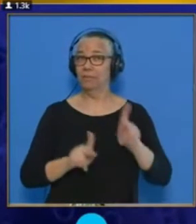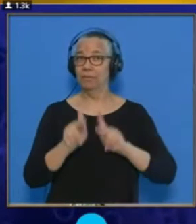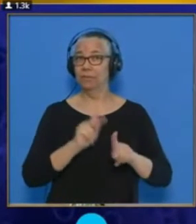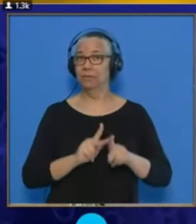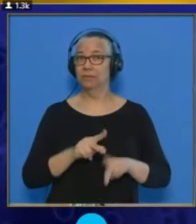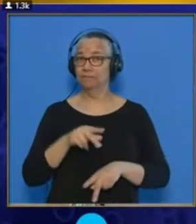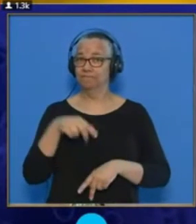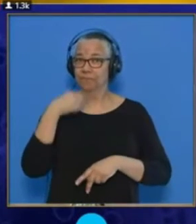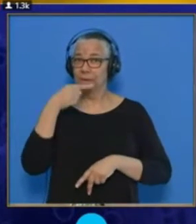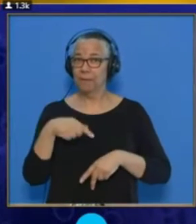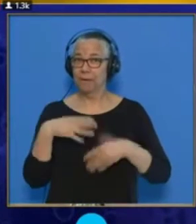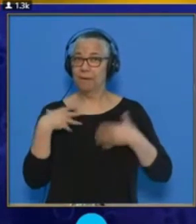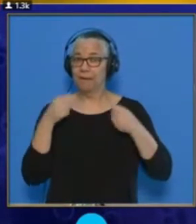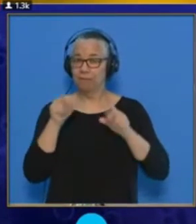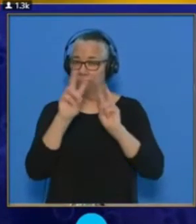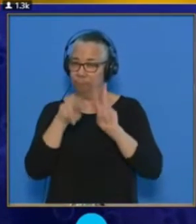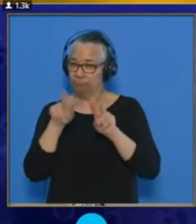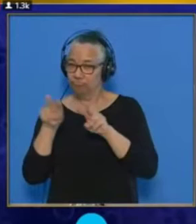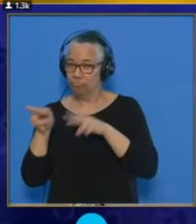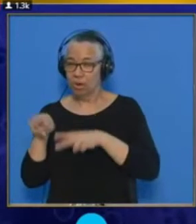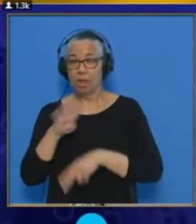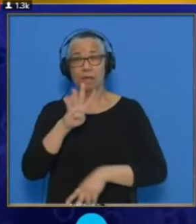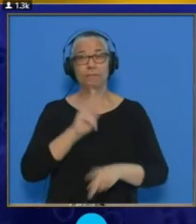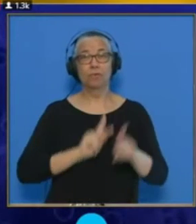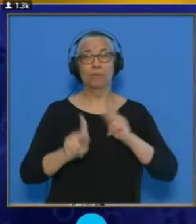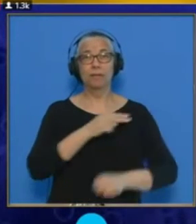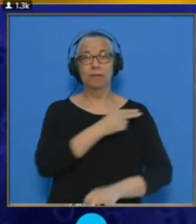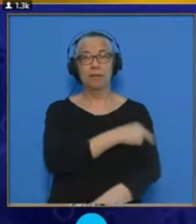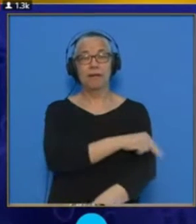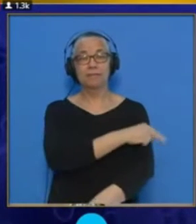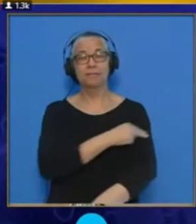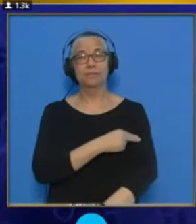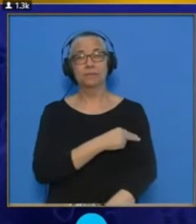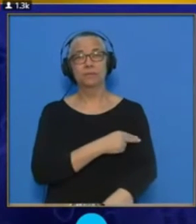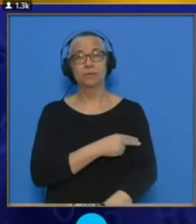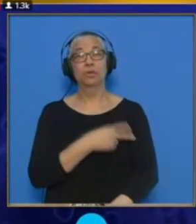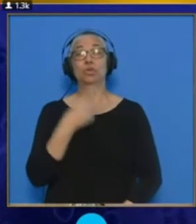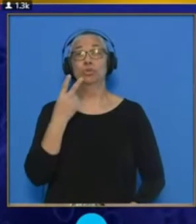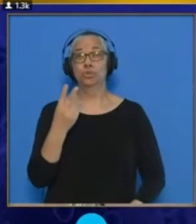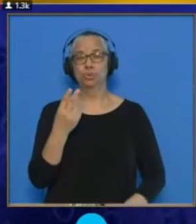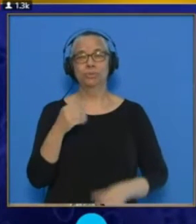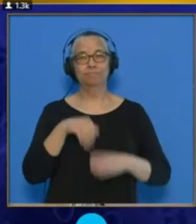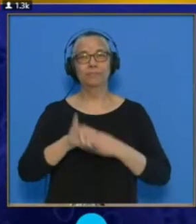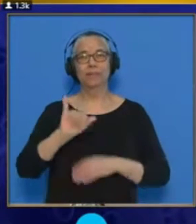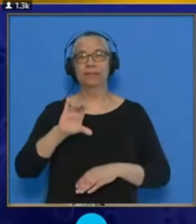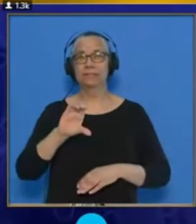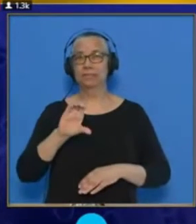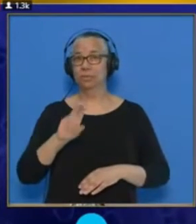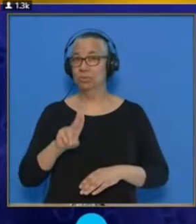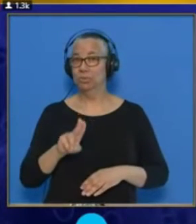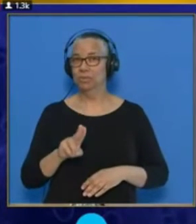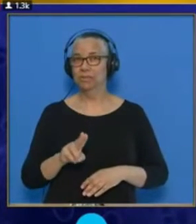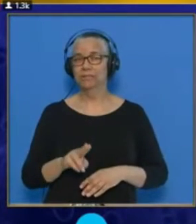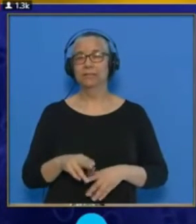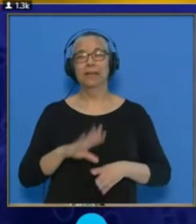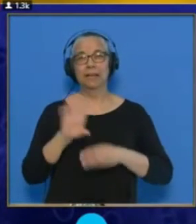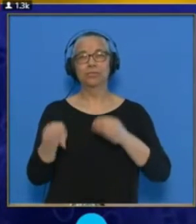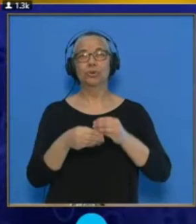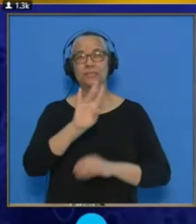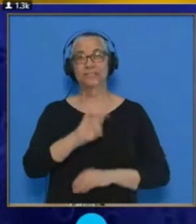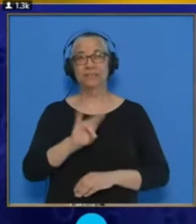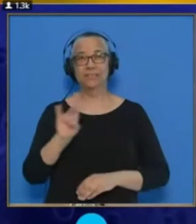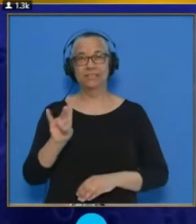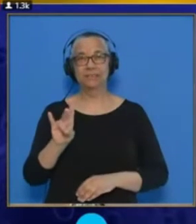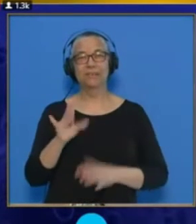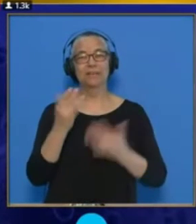public health monitoring, and four persons are hospitalized, of which two are in critical care. A total of 77